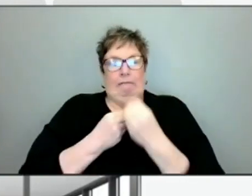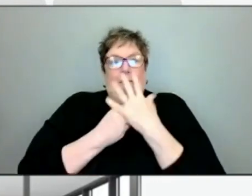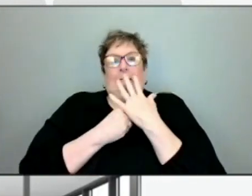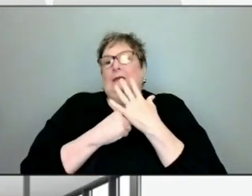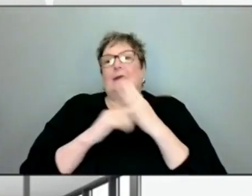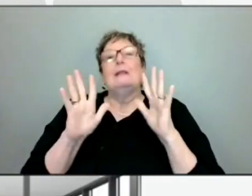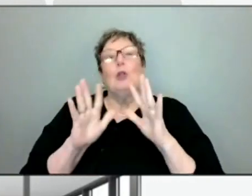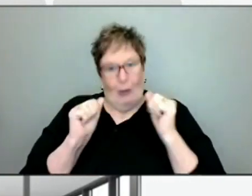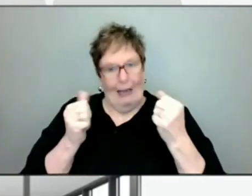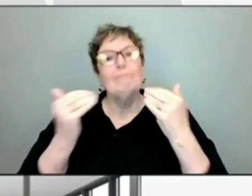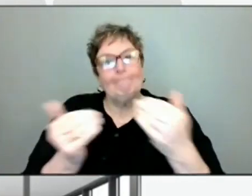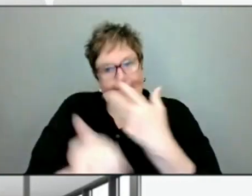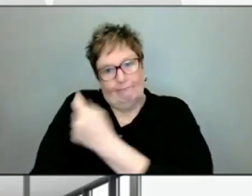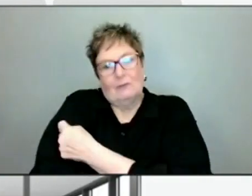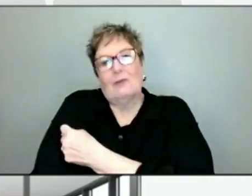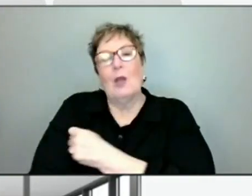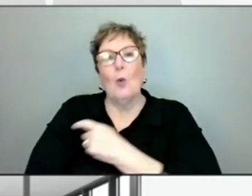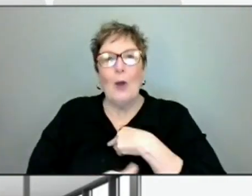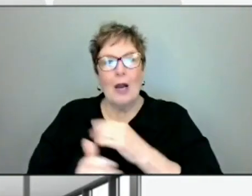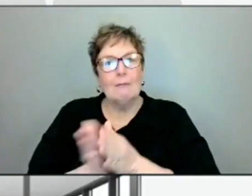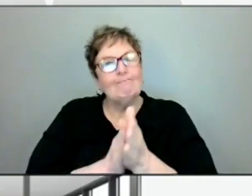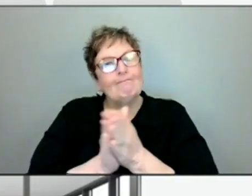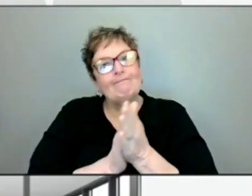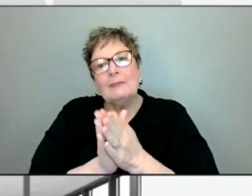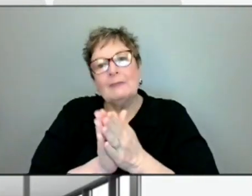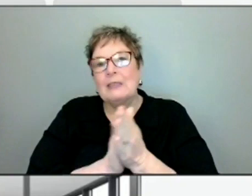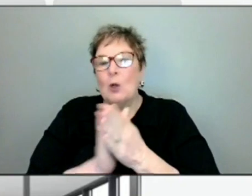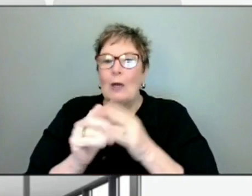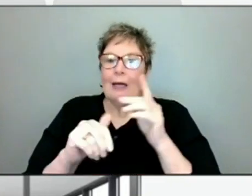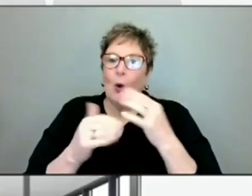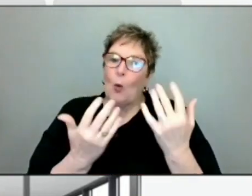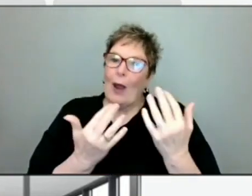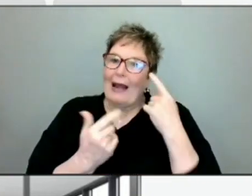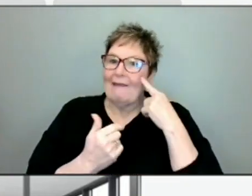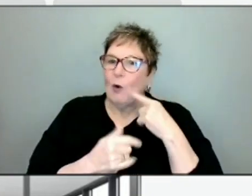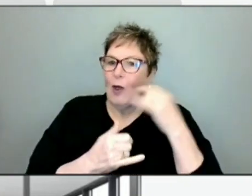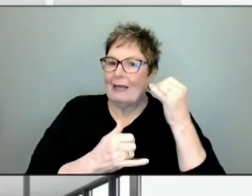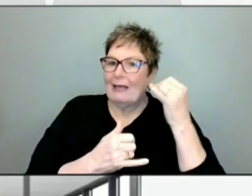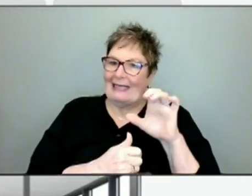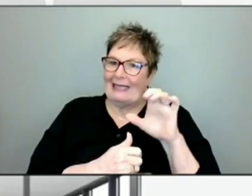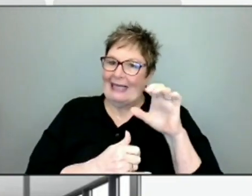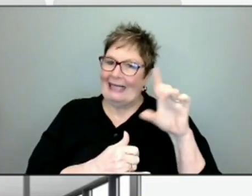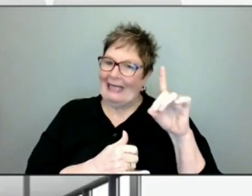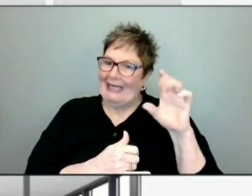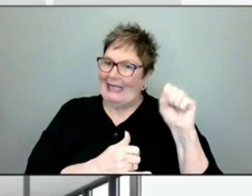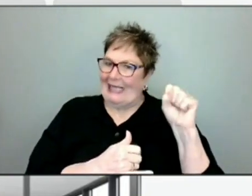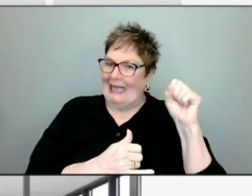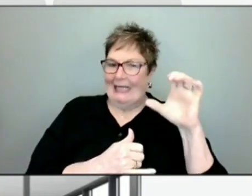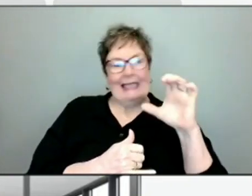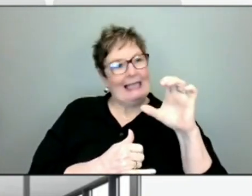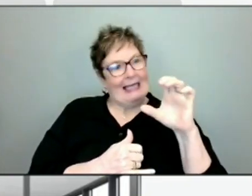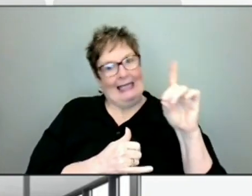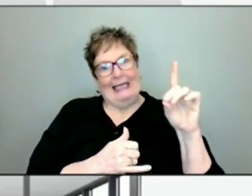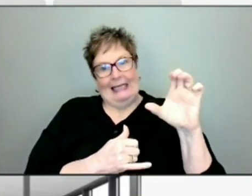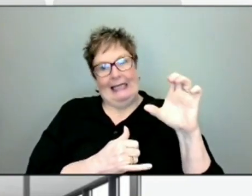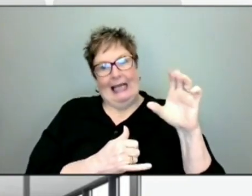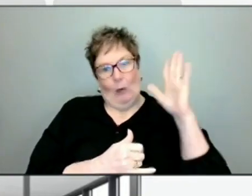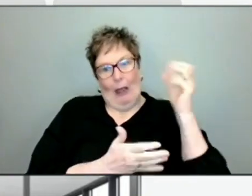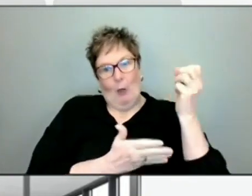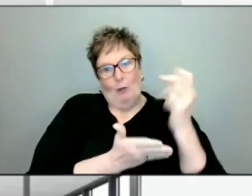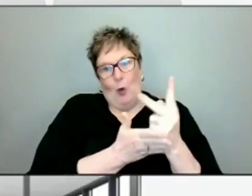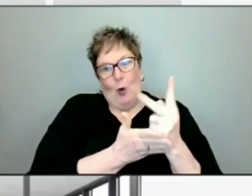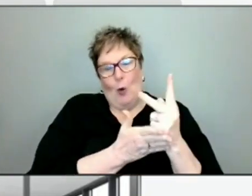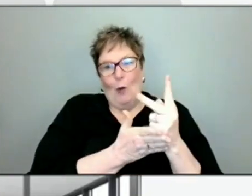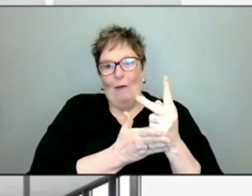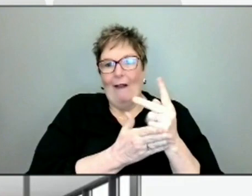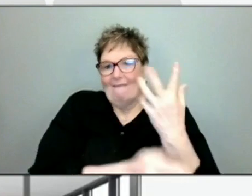We're eagerly awaiting final CDC approval on vaccine for those five to 11 year olds in our